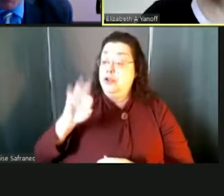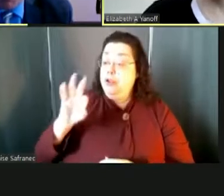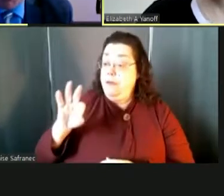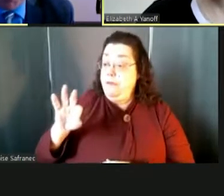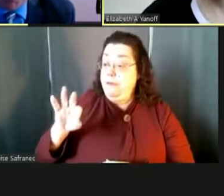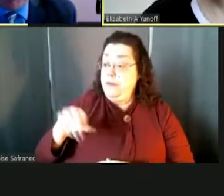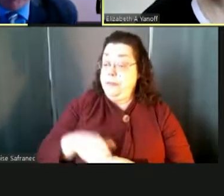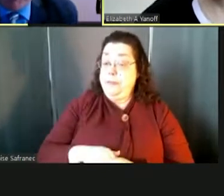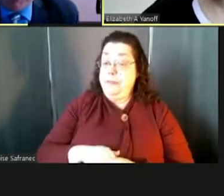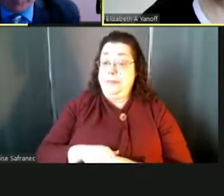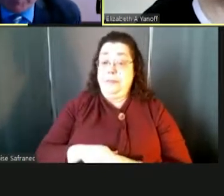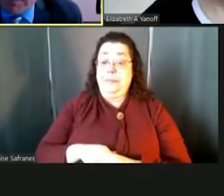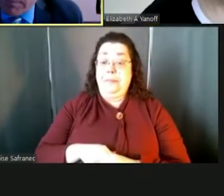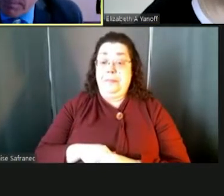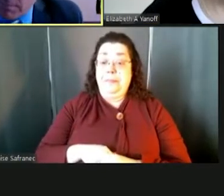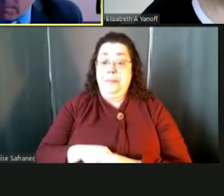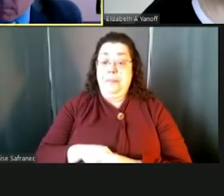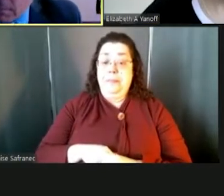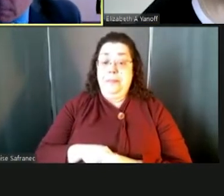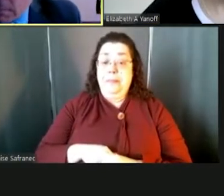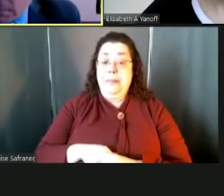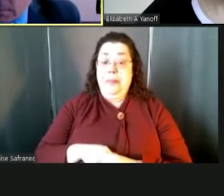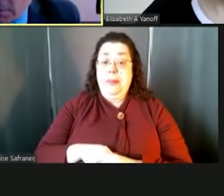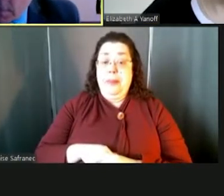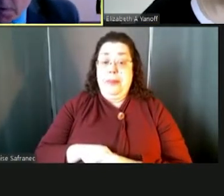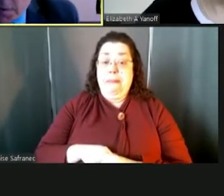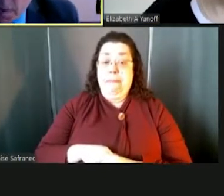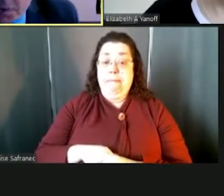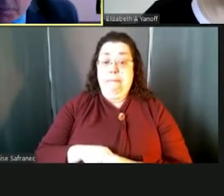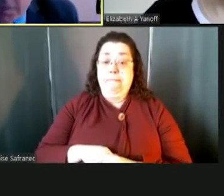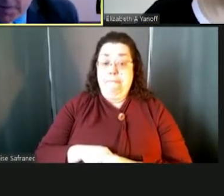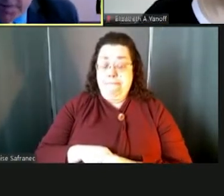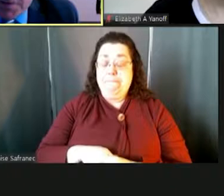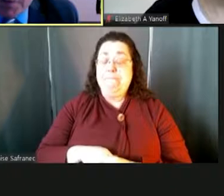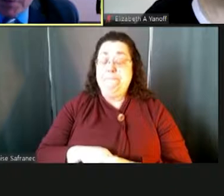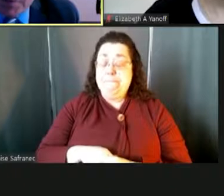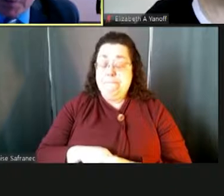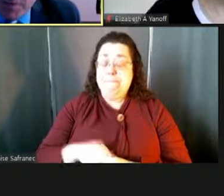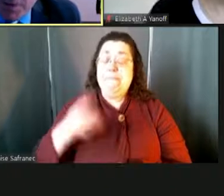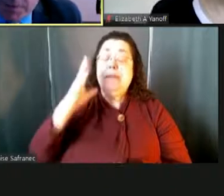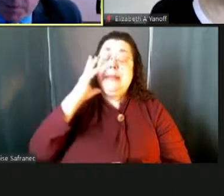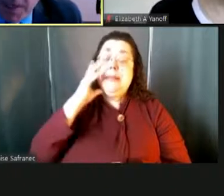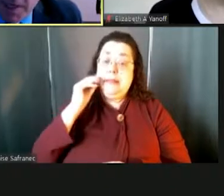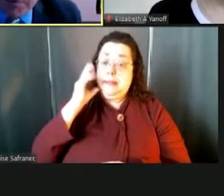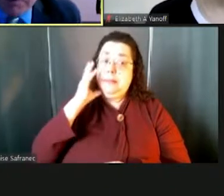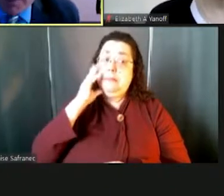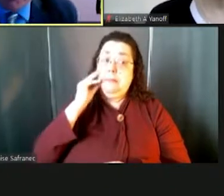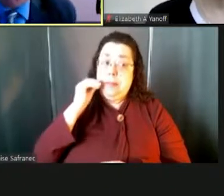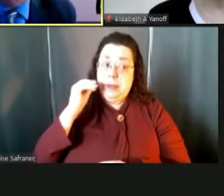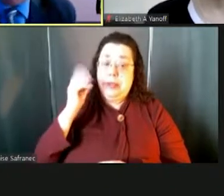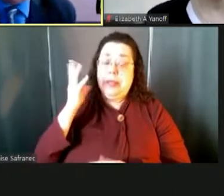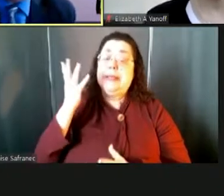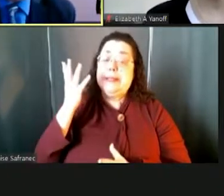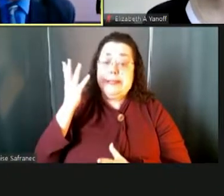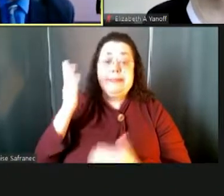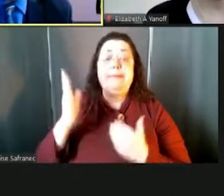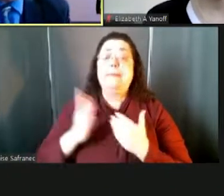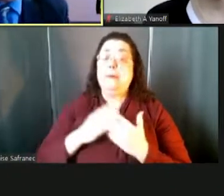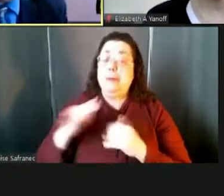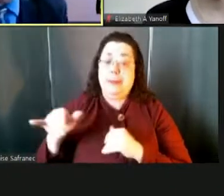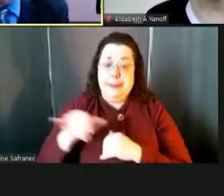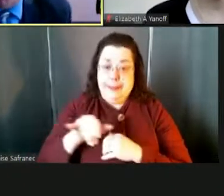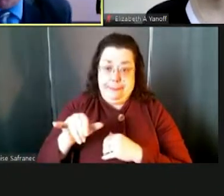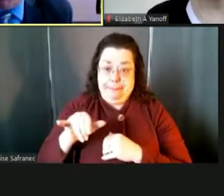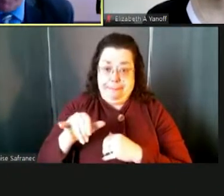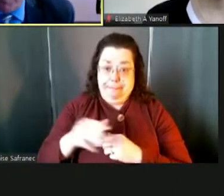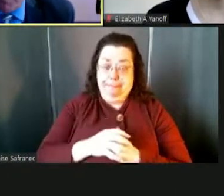I would say that our experience is similar to what john described in Troy, that